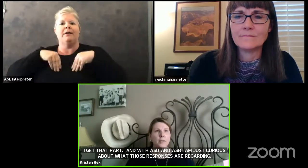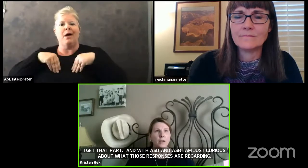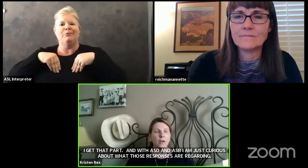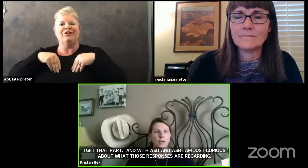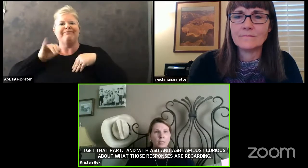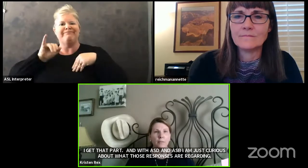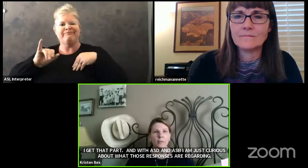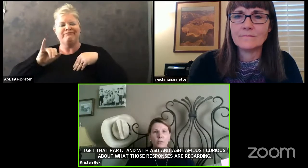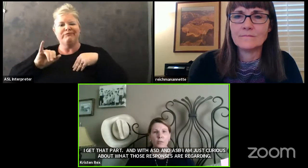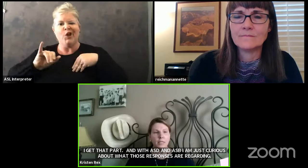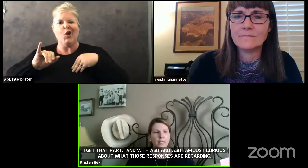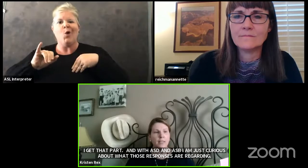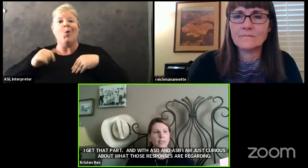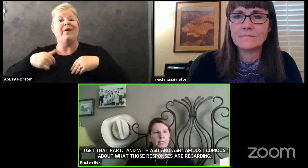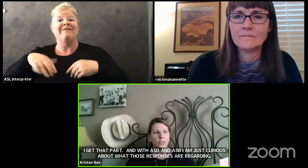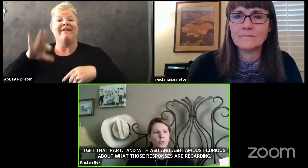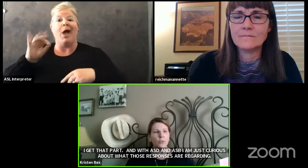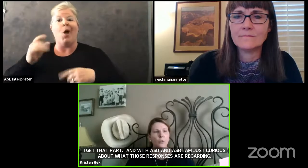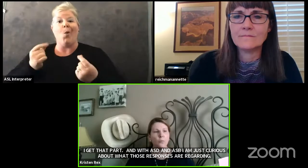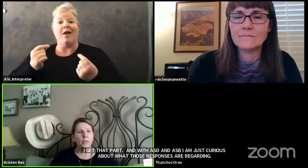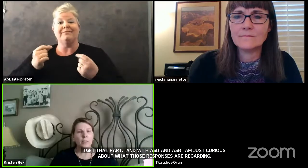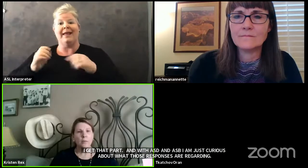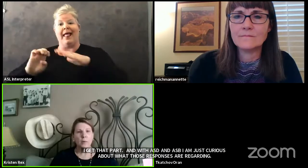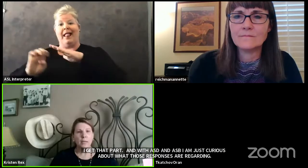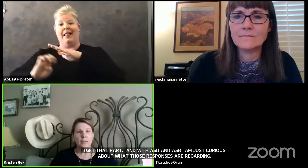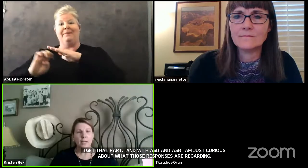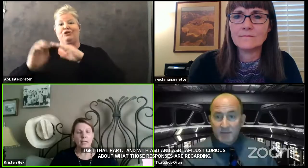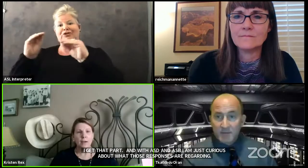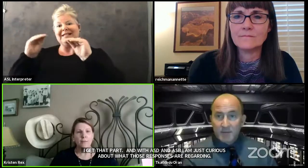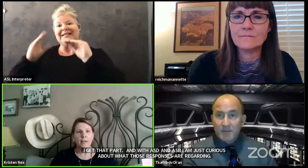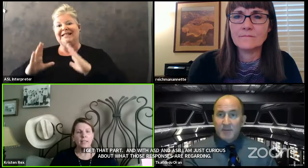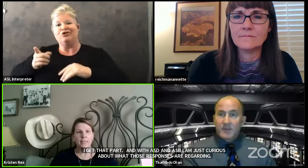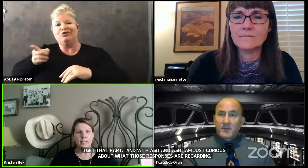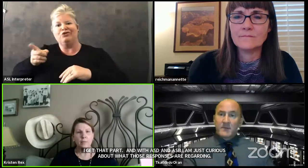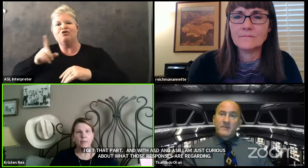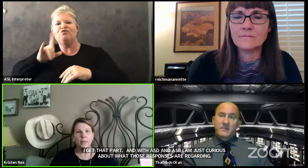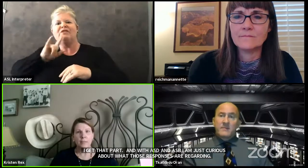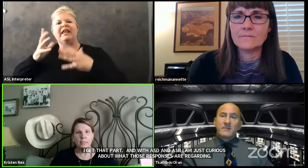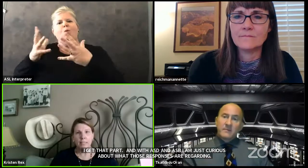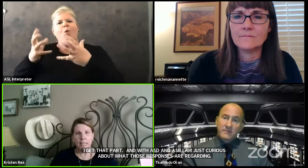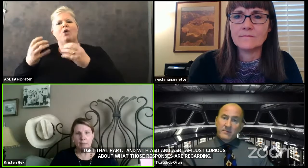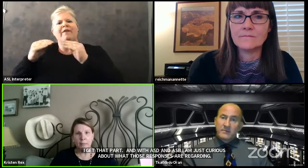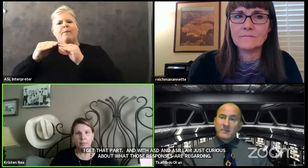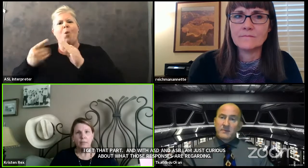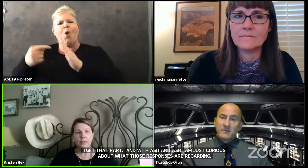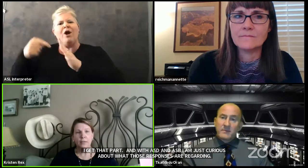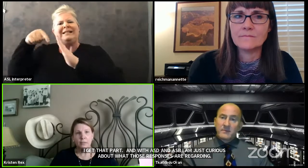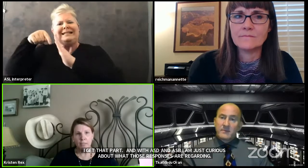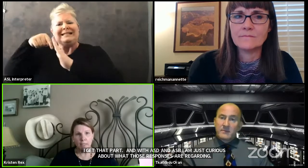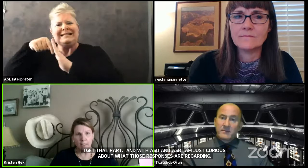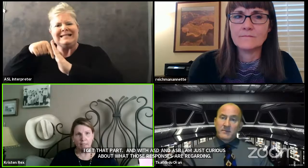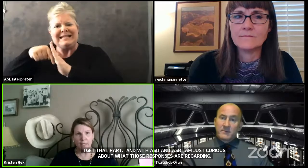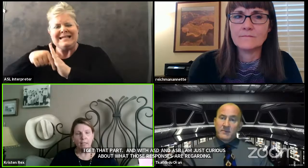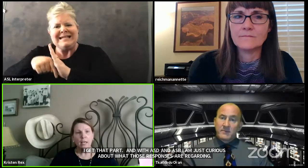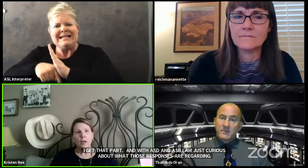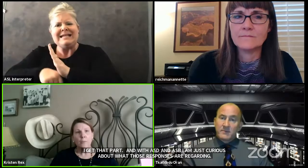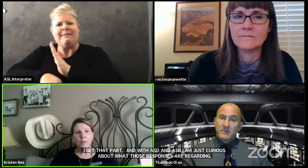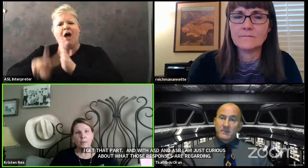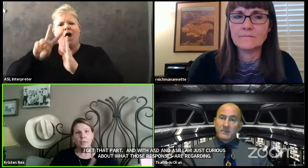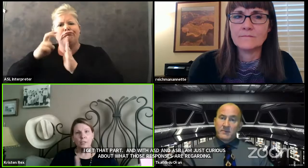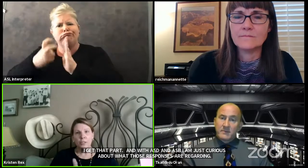our elementary teachers really want to have a deep deep understanding